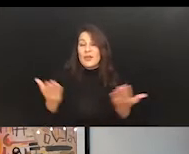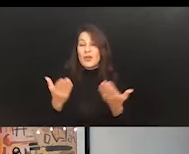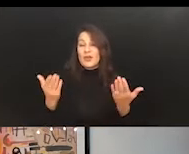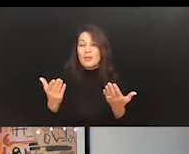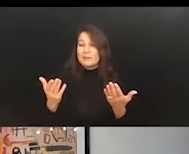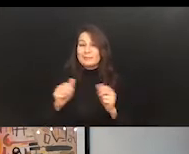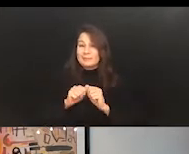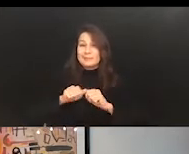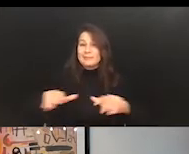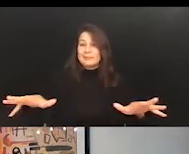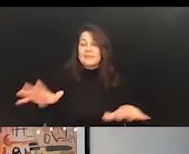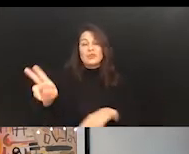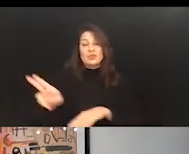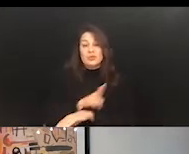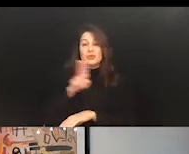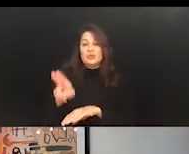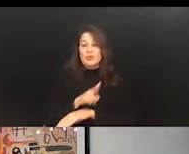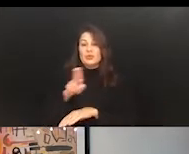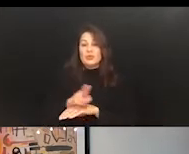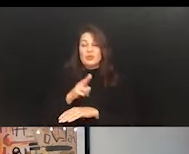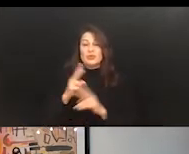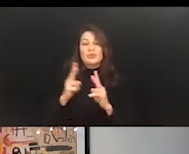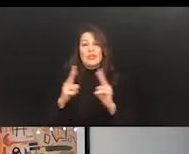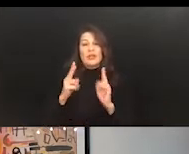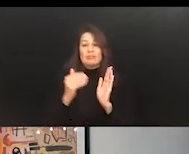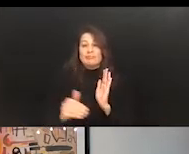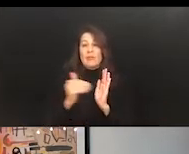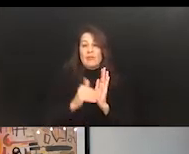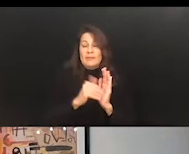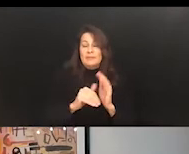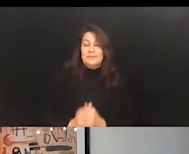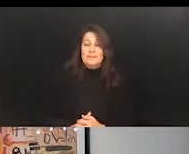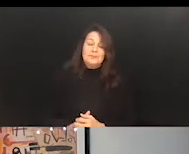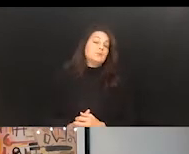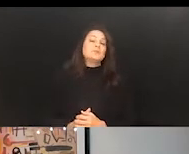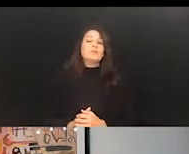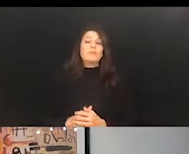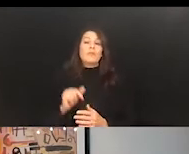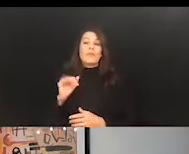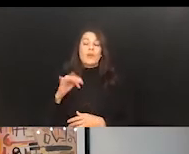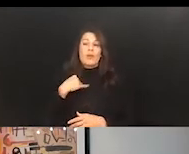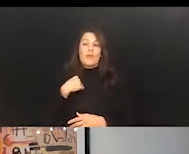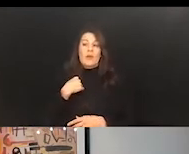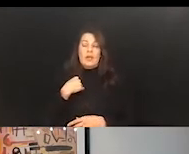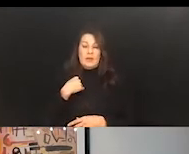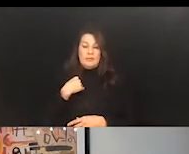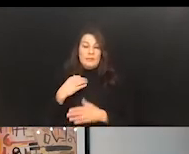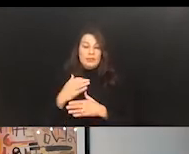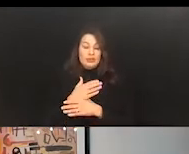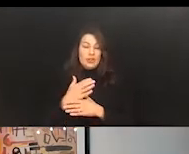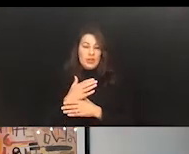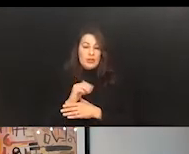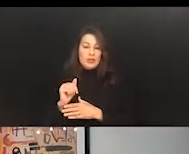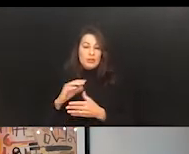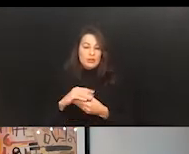and it's, it's being used very regularly. I think if I were to start with a story, you know, you may, you may